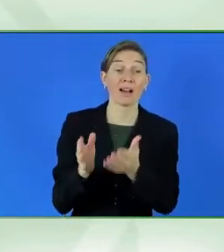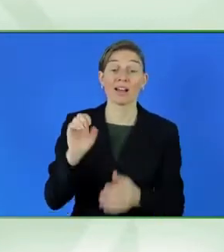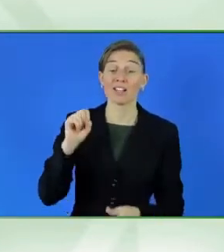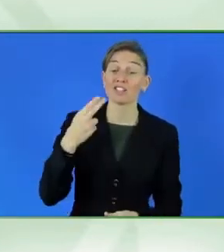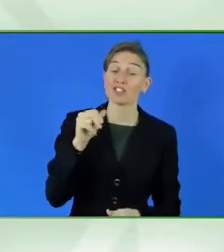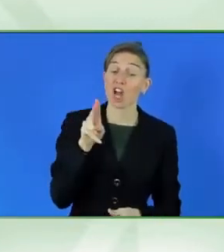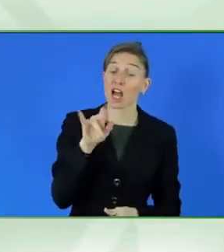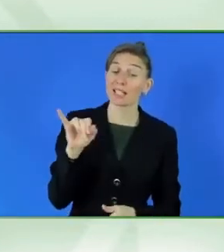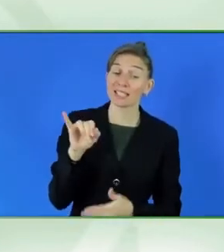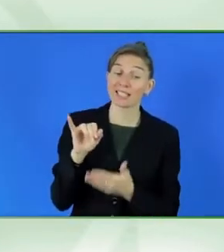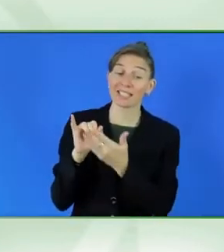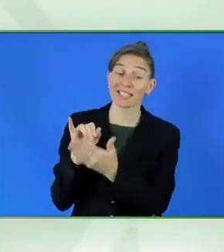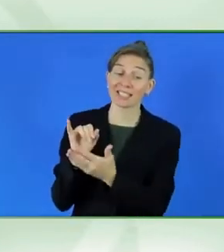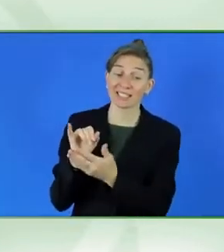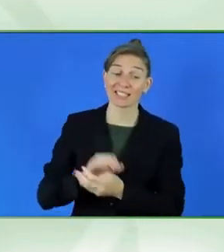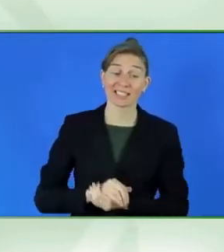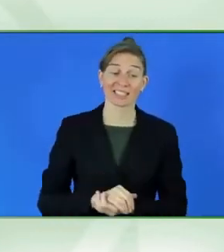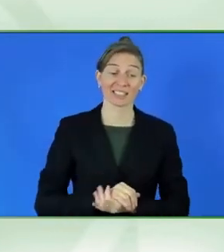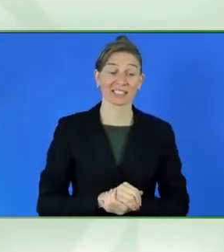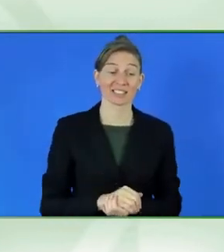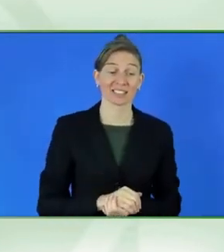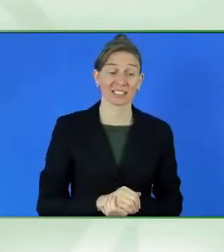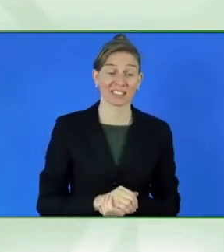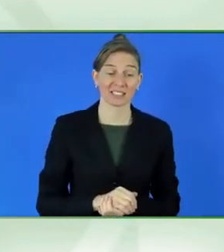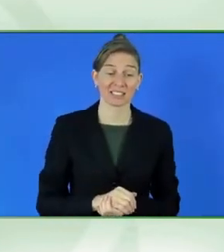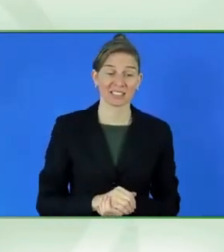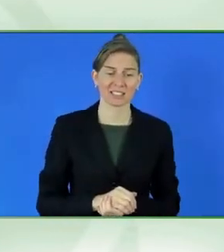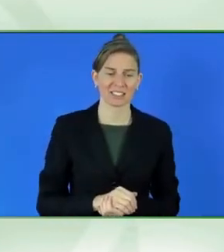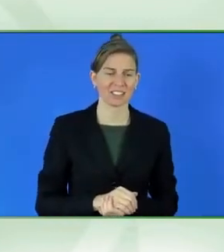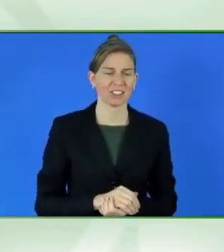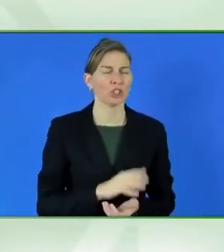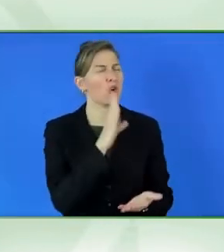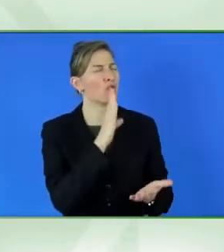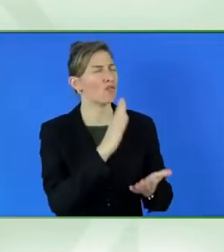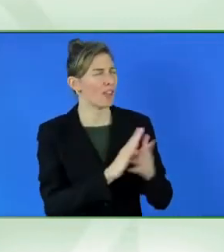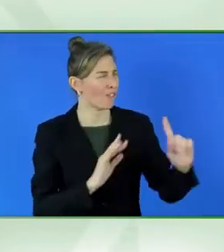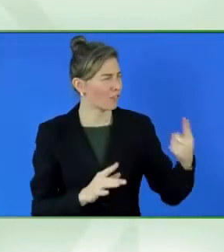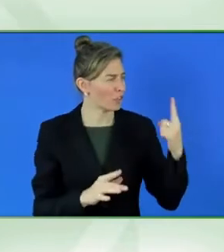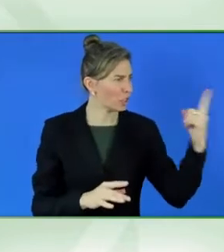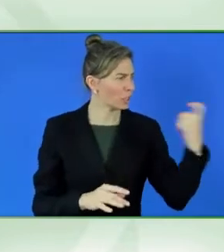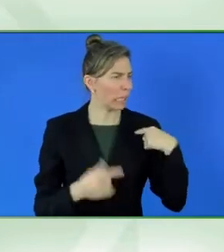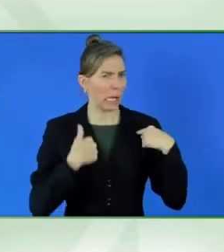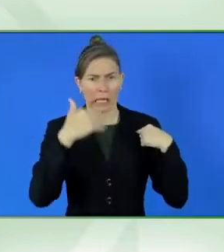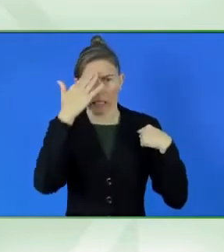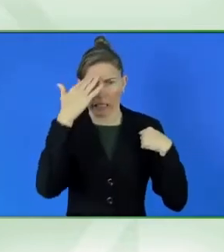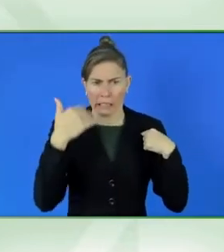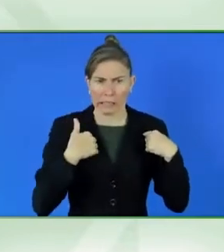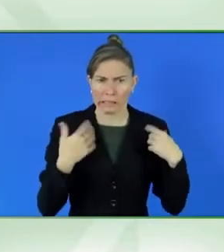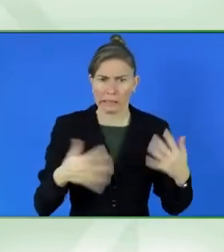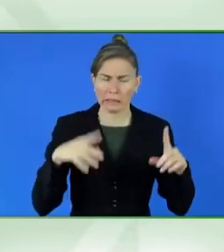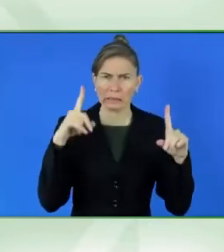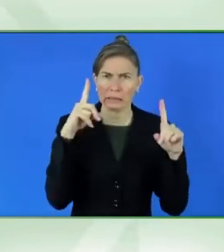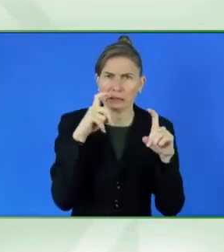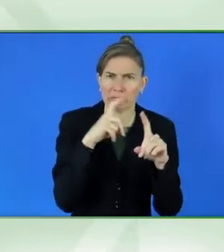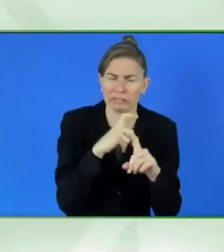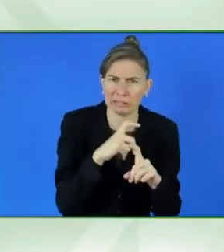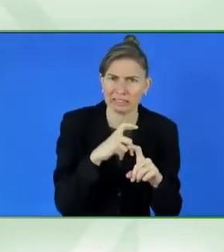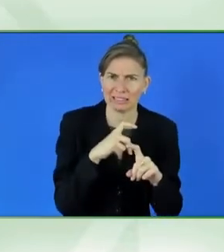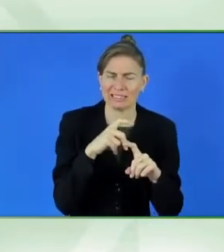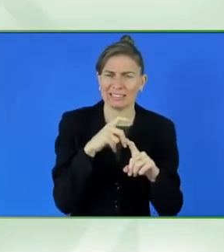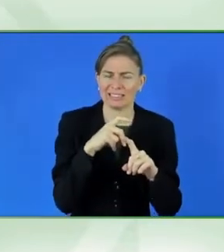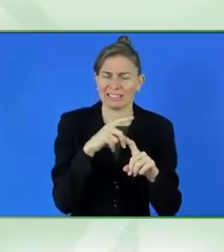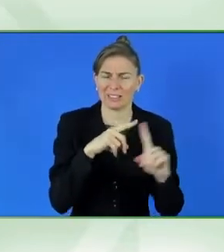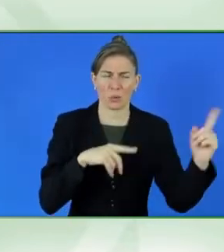Initially, I thought this was a really hard question, especially with how the current landscape is in the UK. But it's really